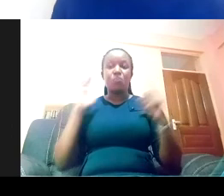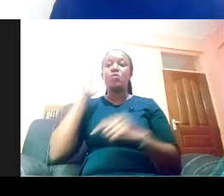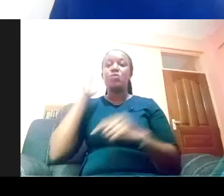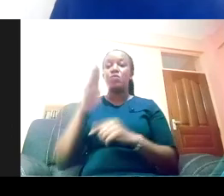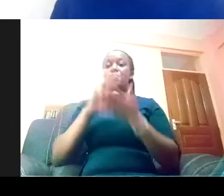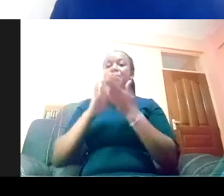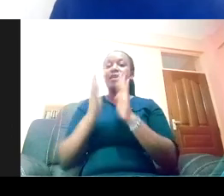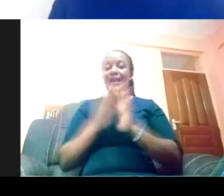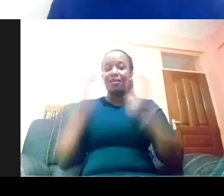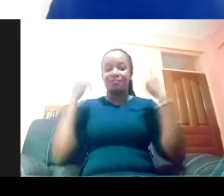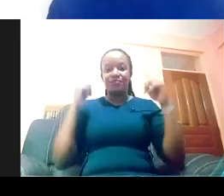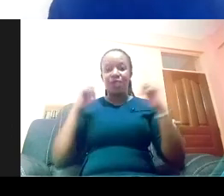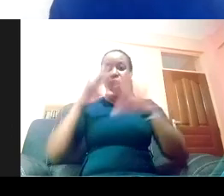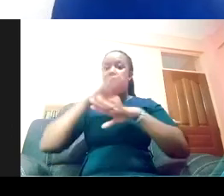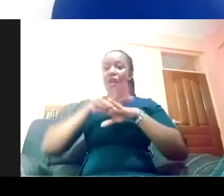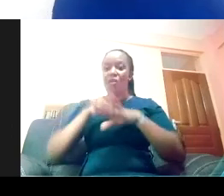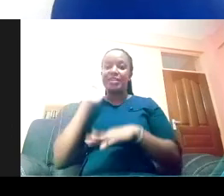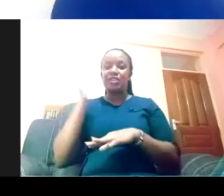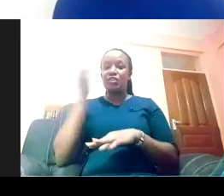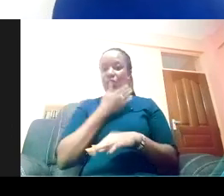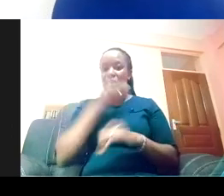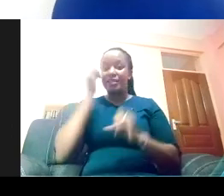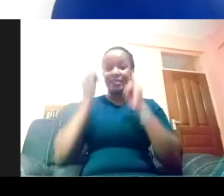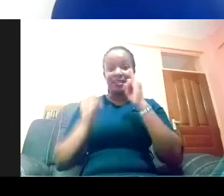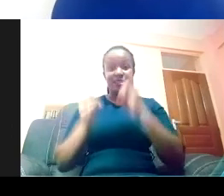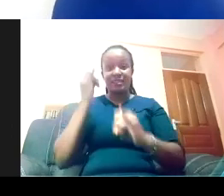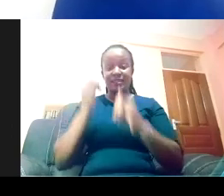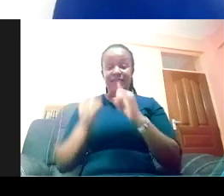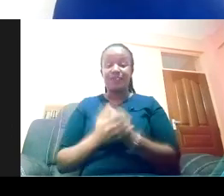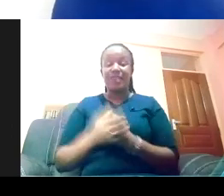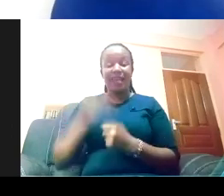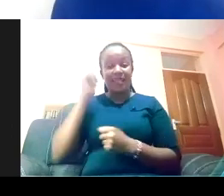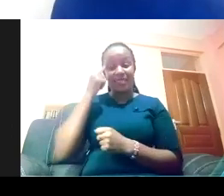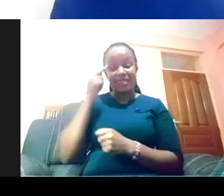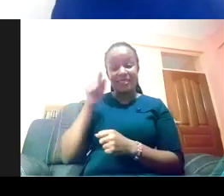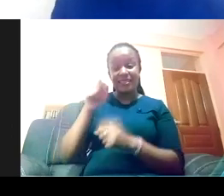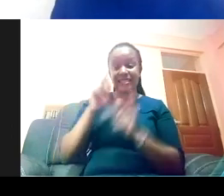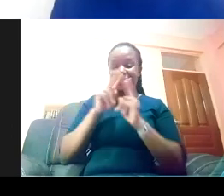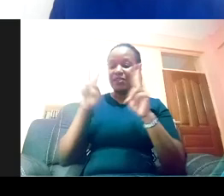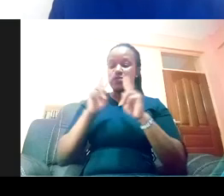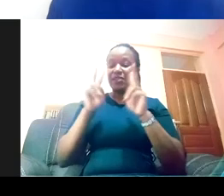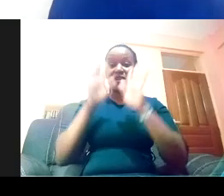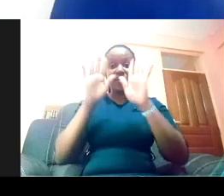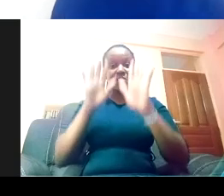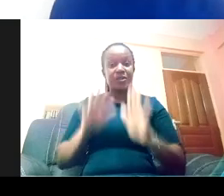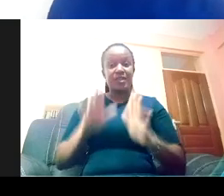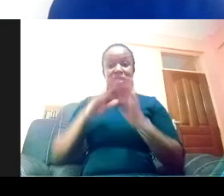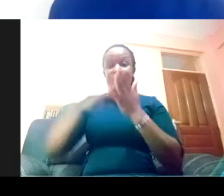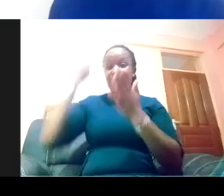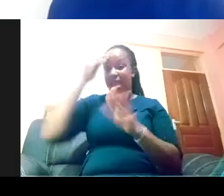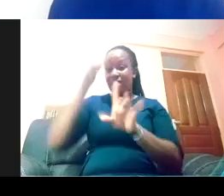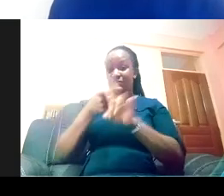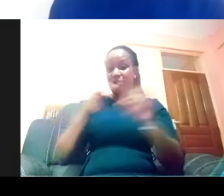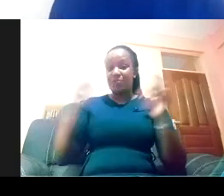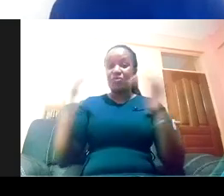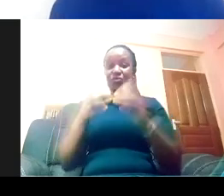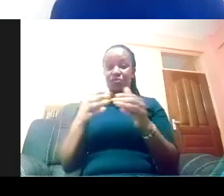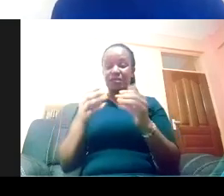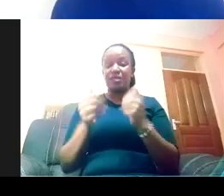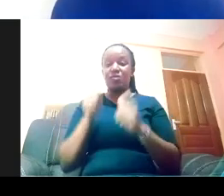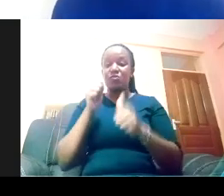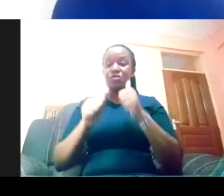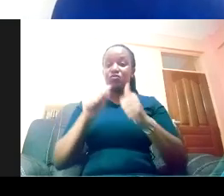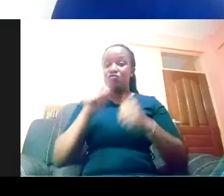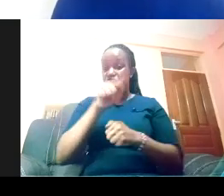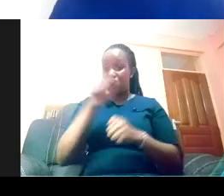racial justice efforts. I think it's really important important to learn from the groups that you want to support. And